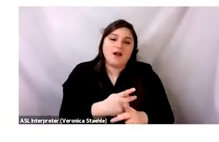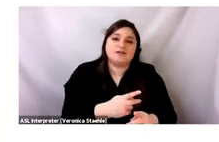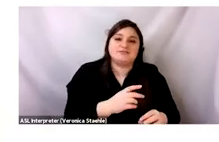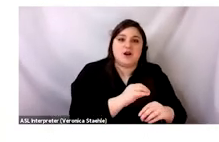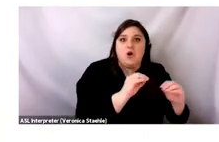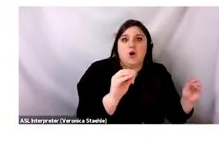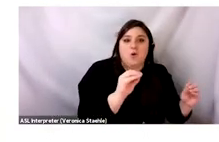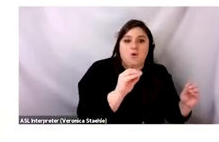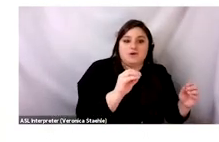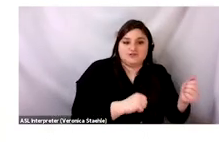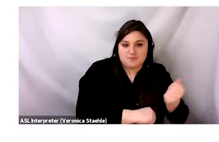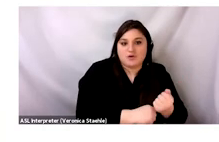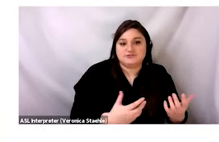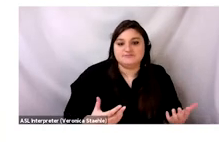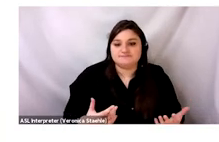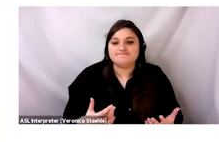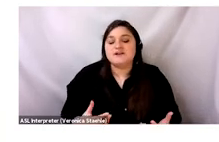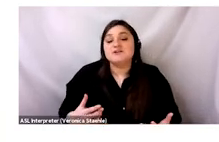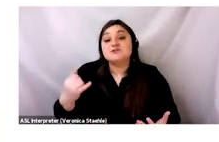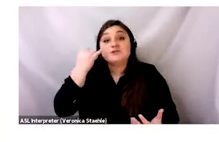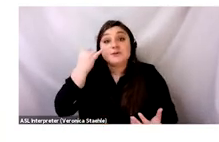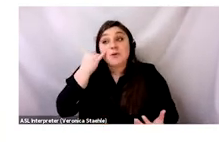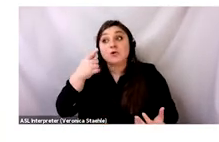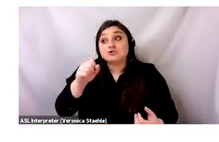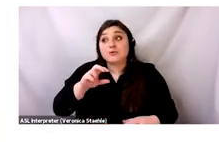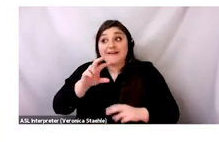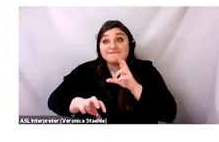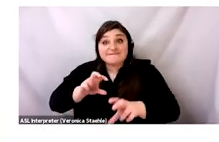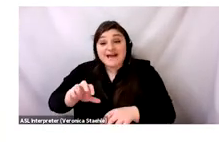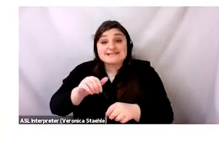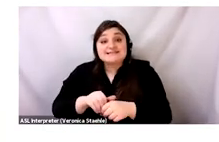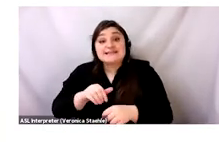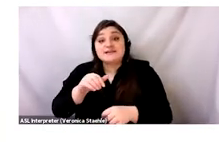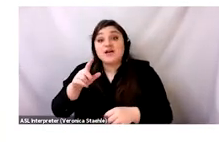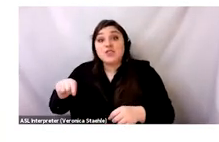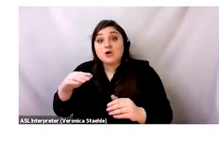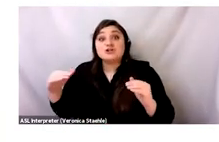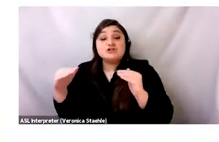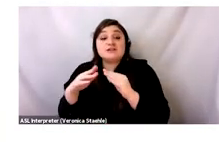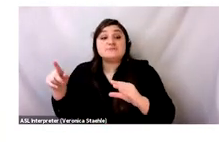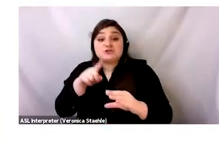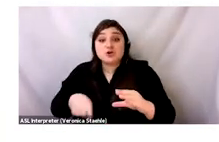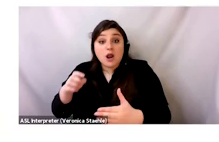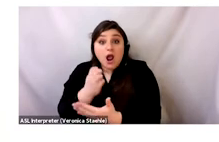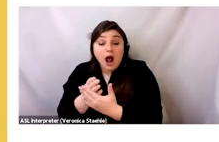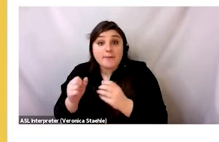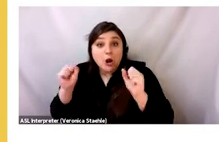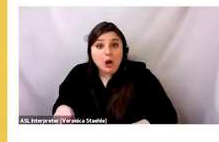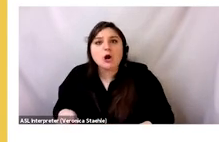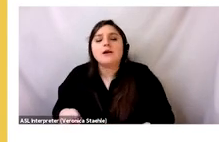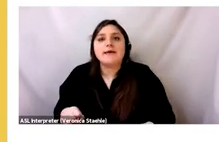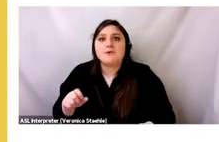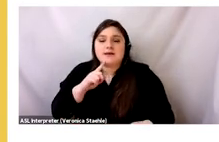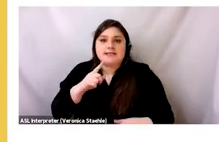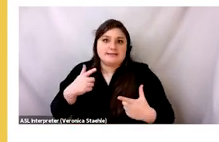zero support. So imagine what Contamanto could do with, you know, some investment, the investment that they deserve and the respect that they're owed.